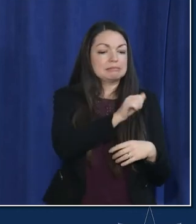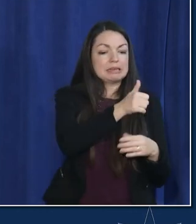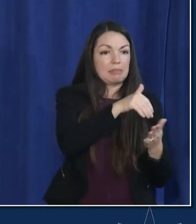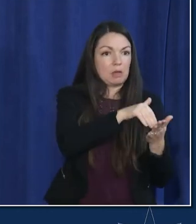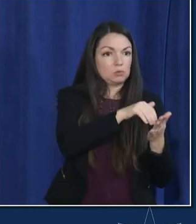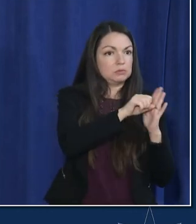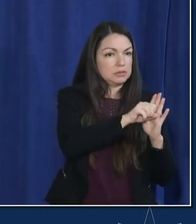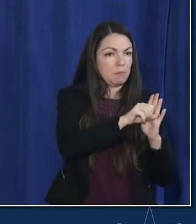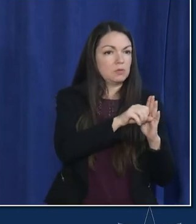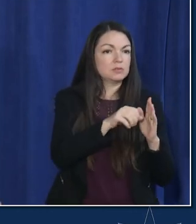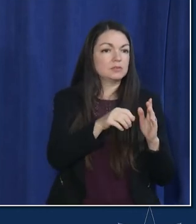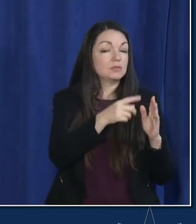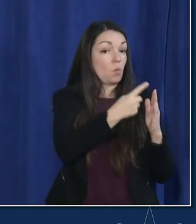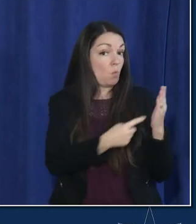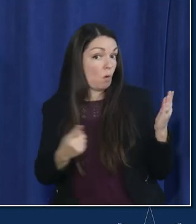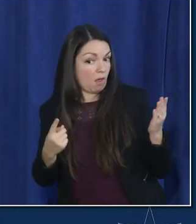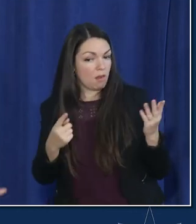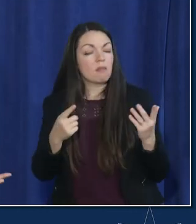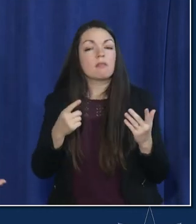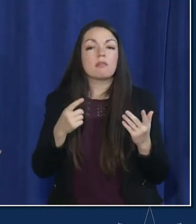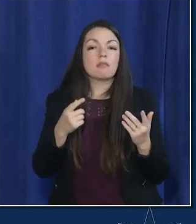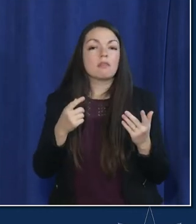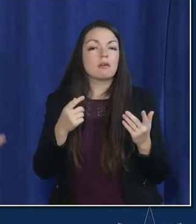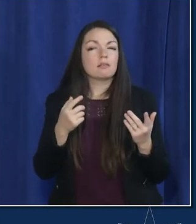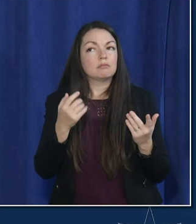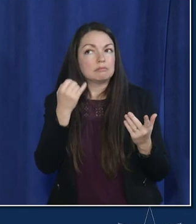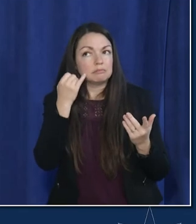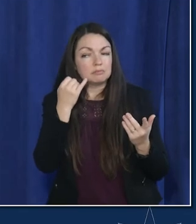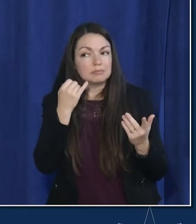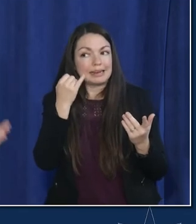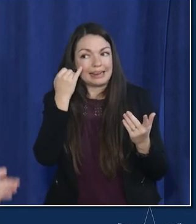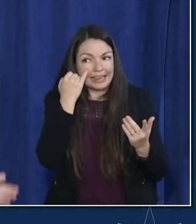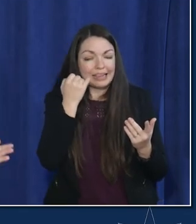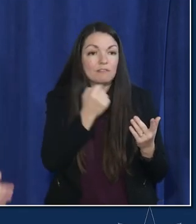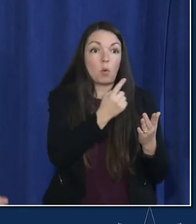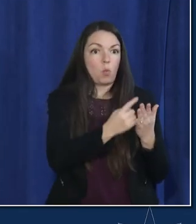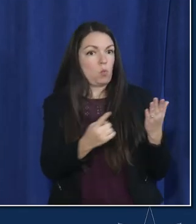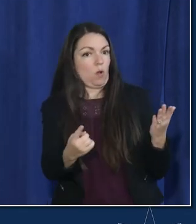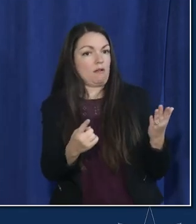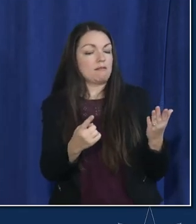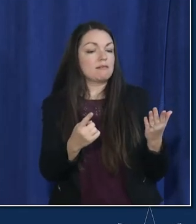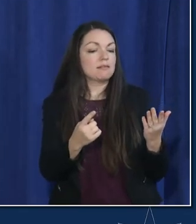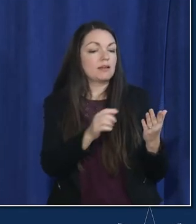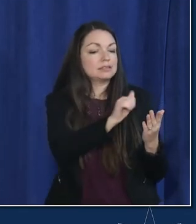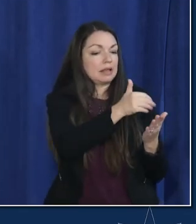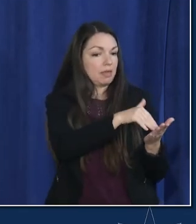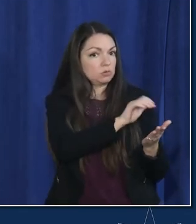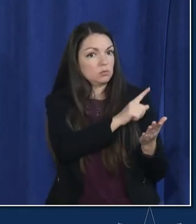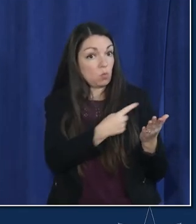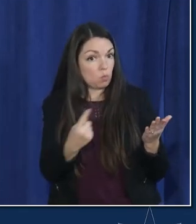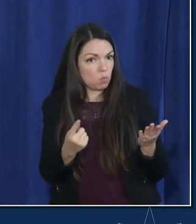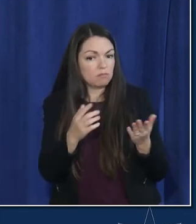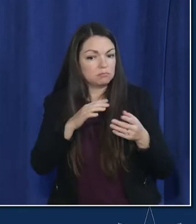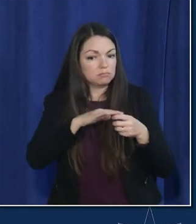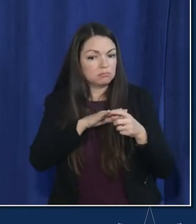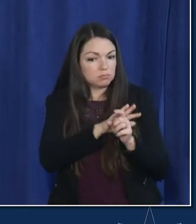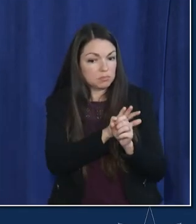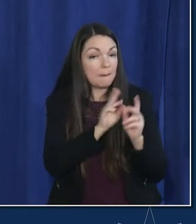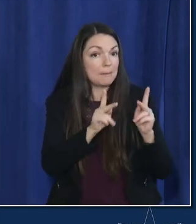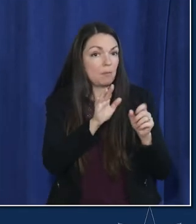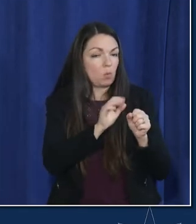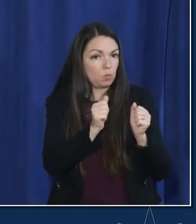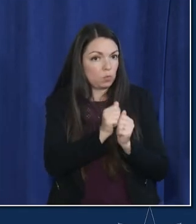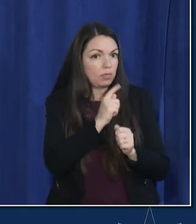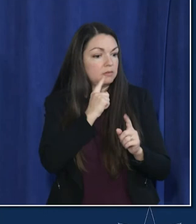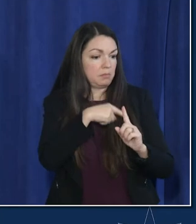basically if you've got ten thousand if you're doing if there are ten if one in ten thousand uh covid people with covid